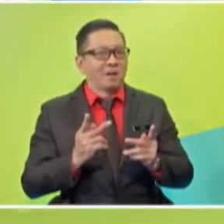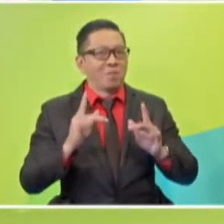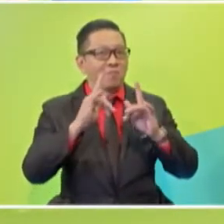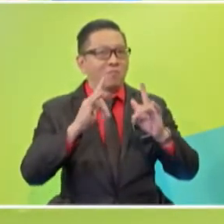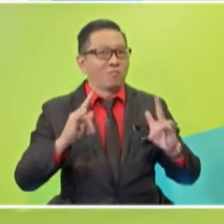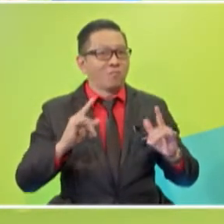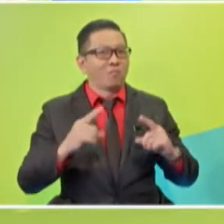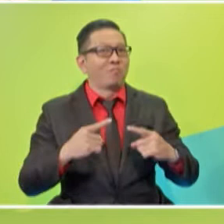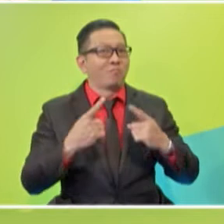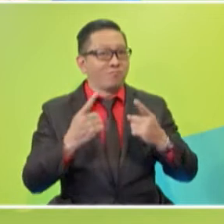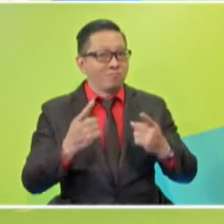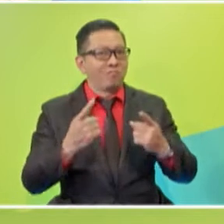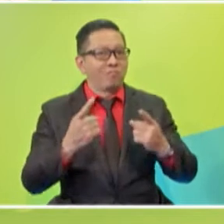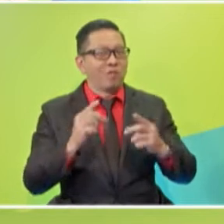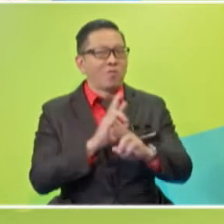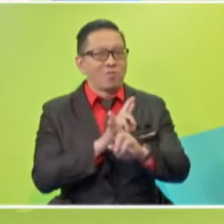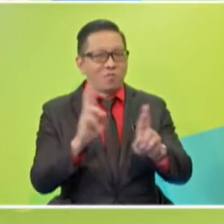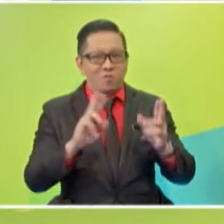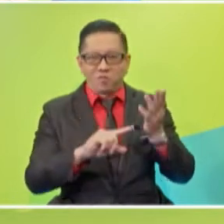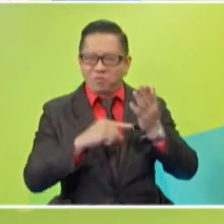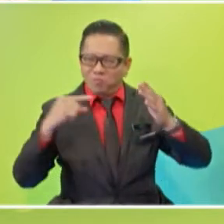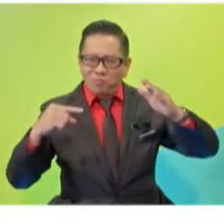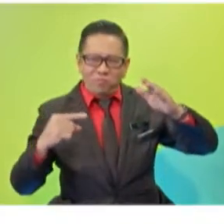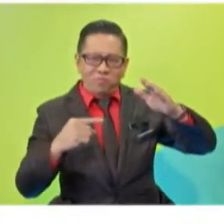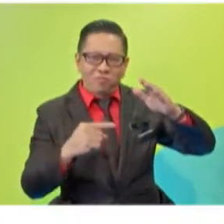friends. They are ready to start their adventure.